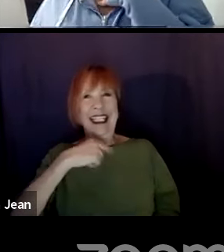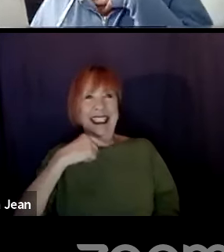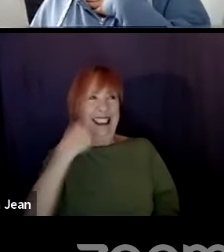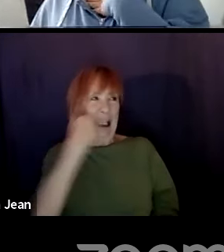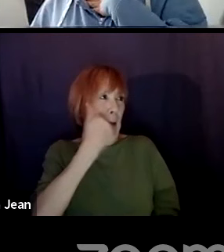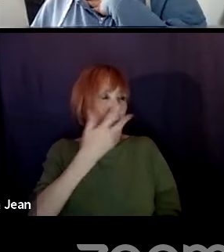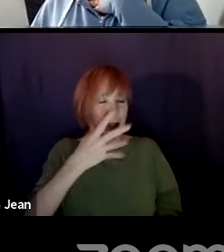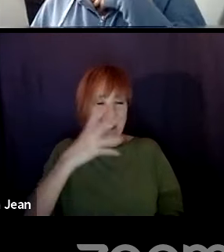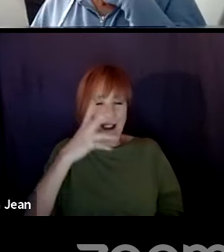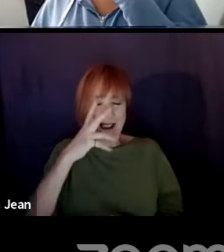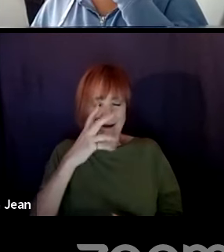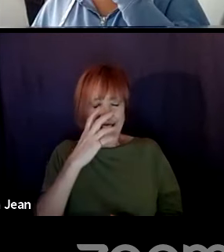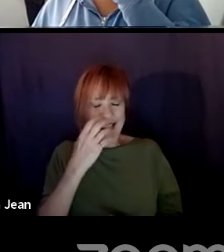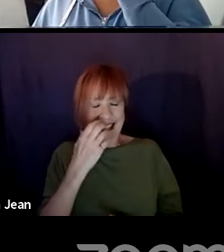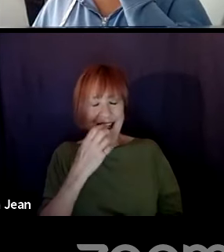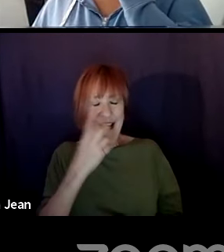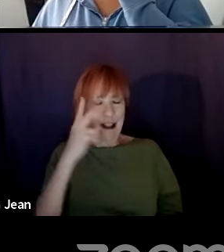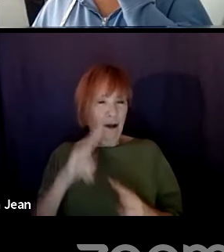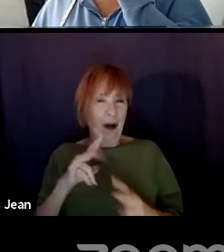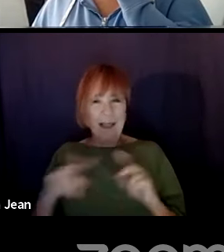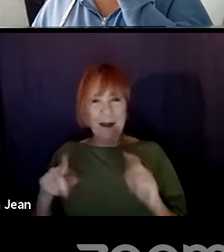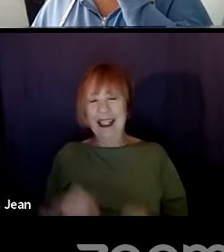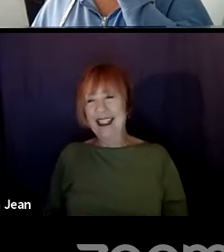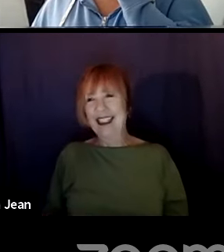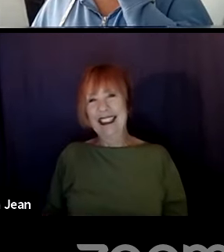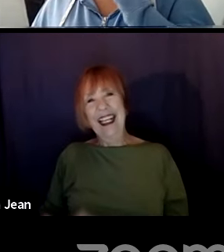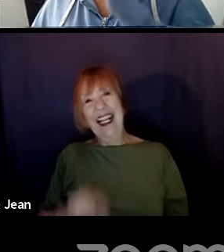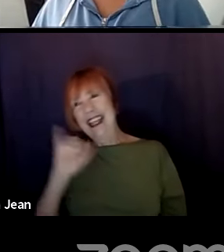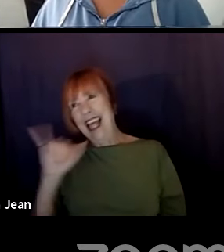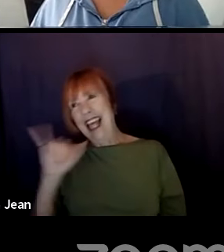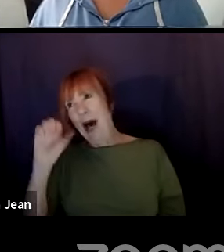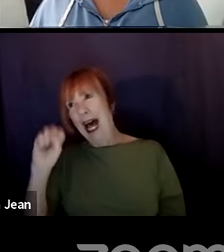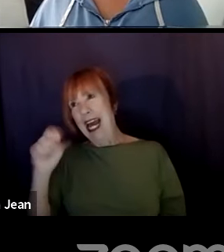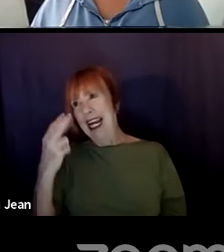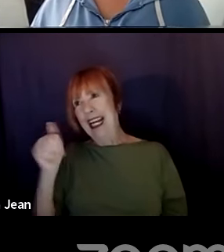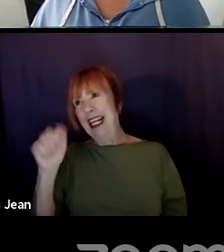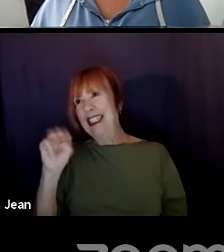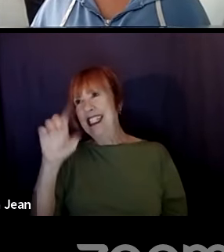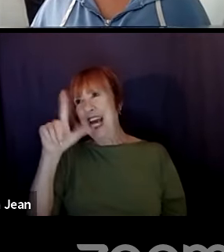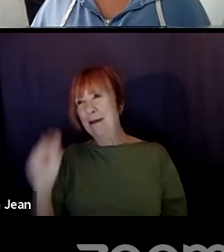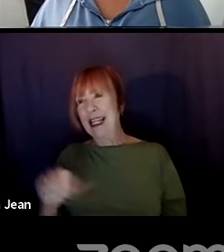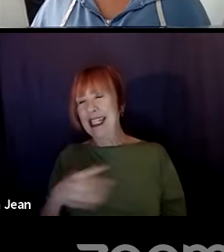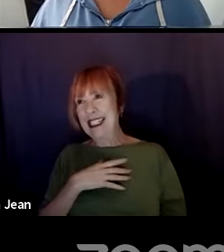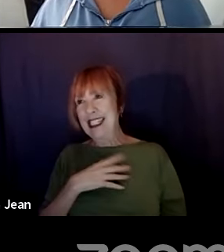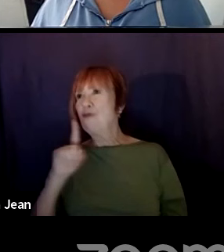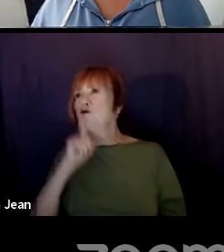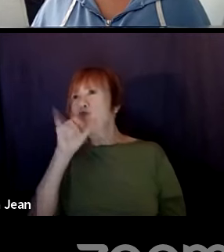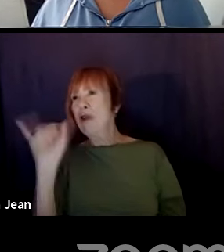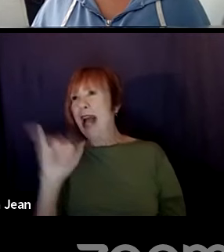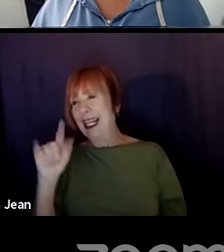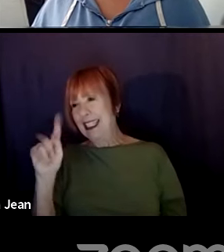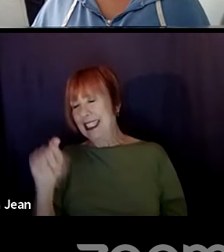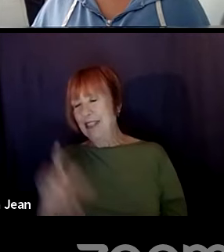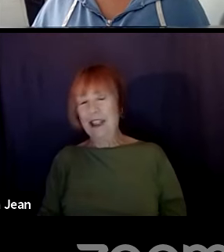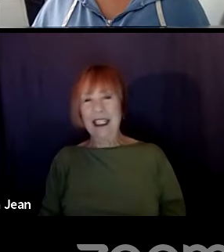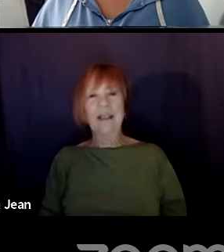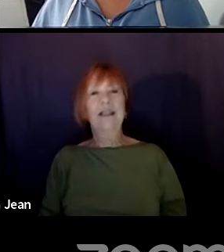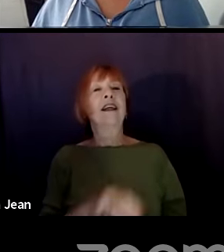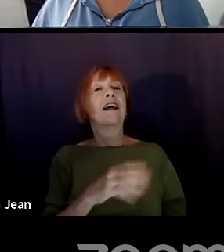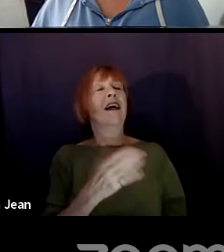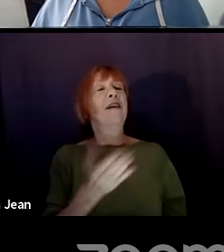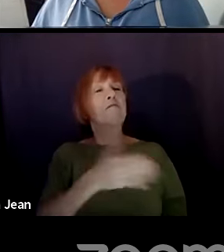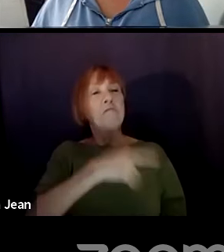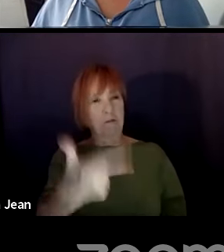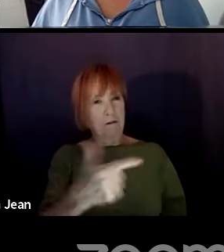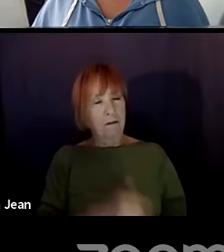me. Hey, that's, that's, that's why it's shameless. Yes. All right. Hey, Maria, how about you? Good, bad, shameless. Yes.